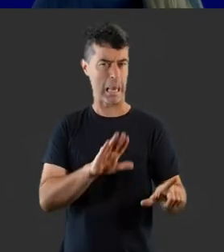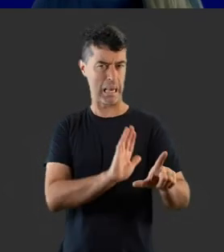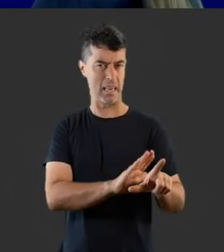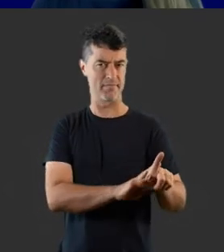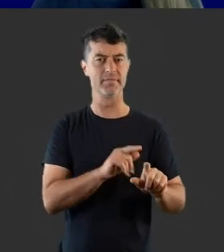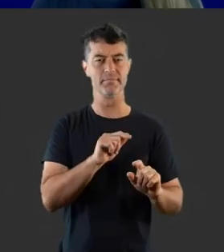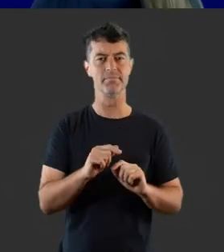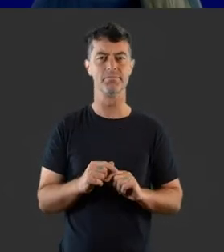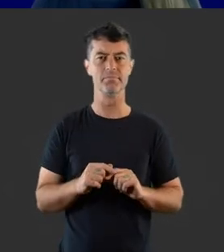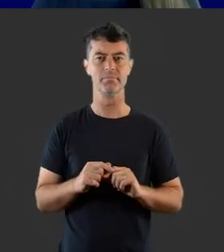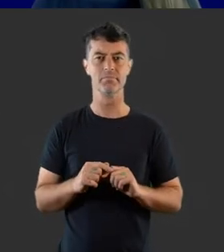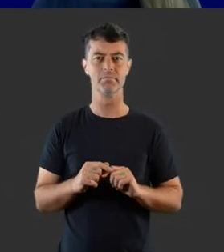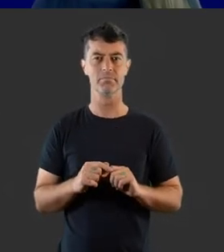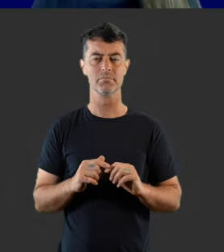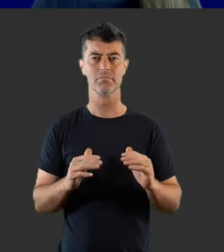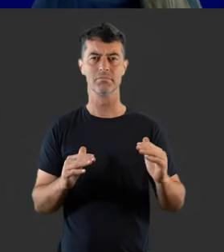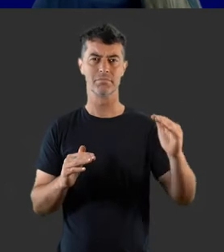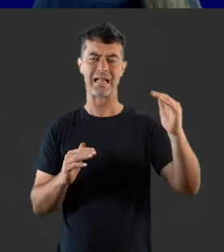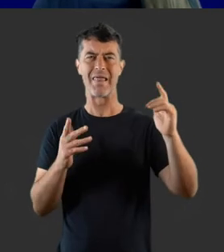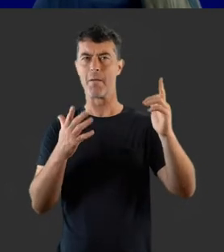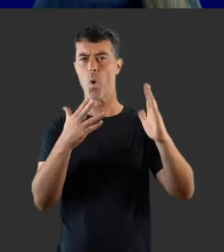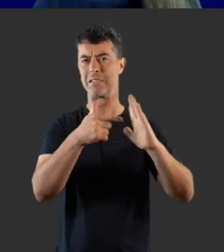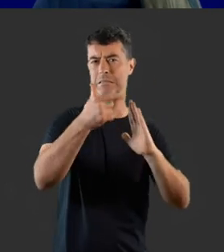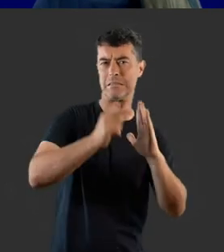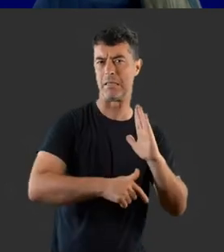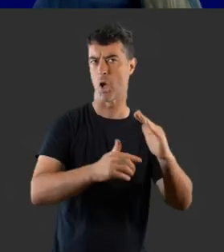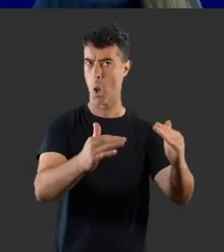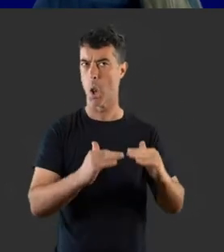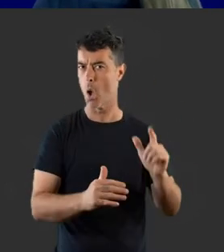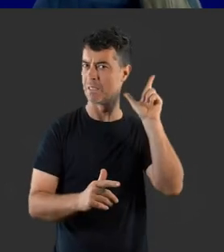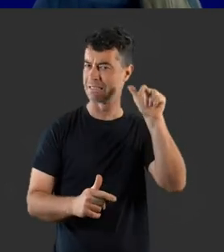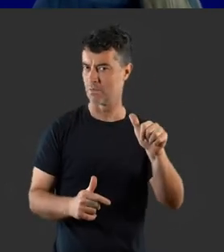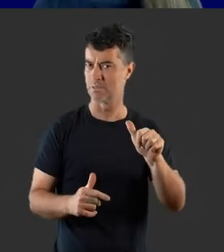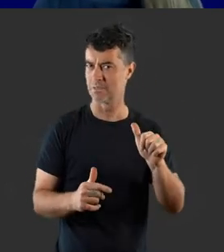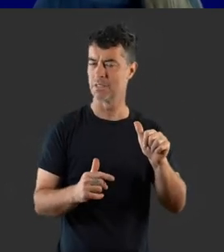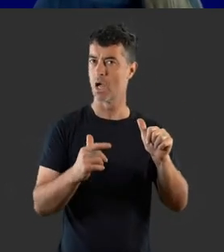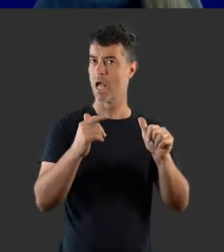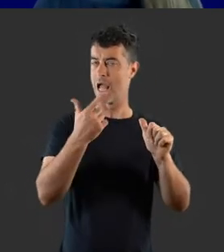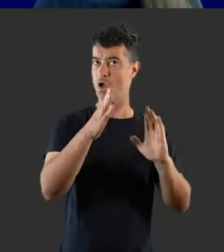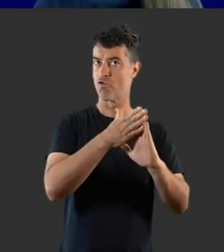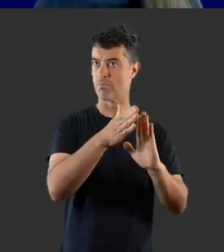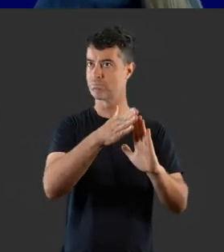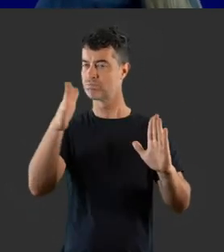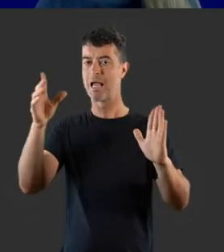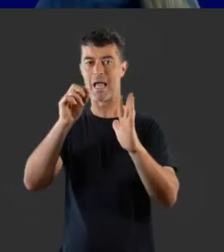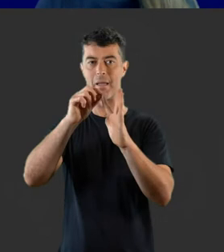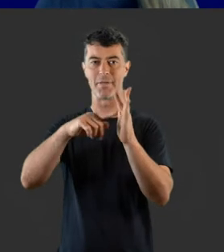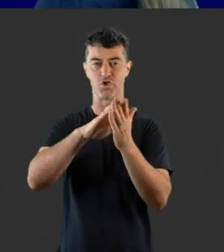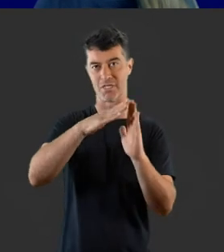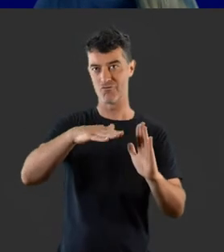On the left are the lower or deeper sounds, moving to the right as pitch increases.